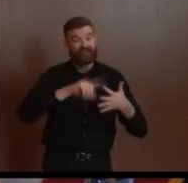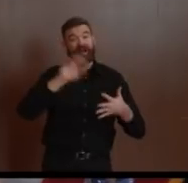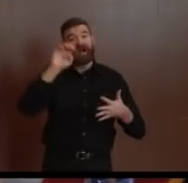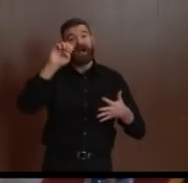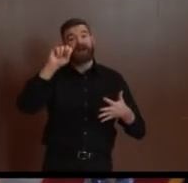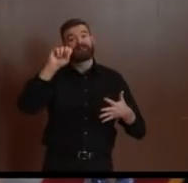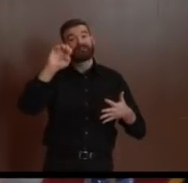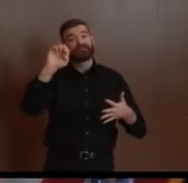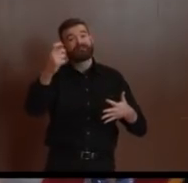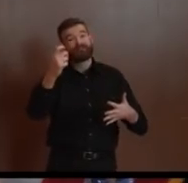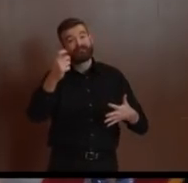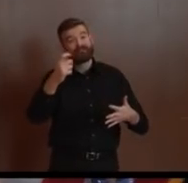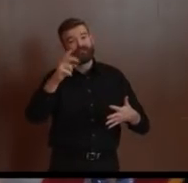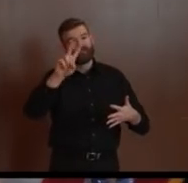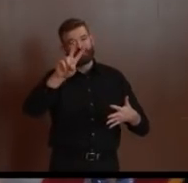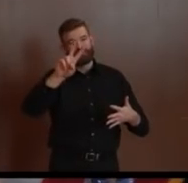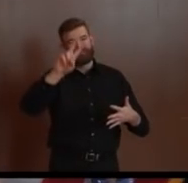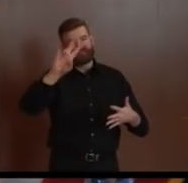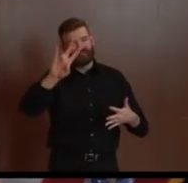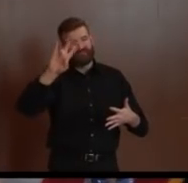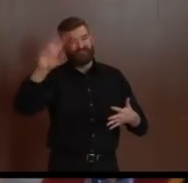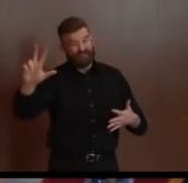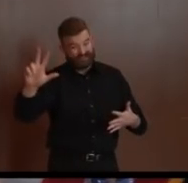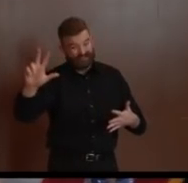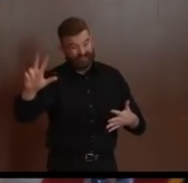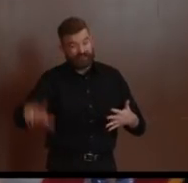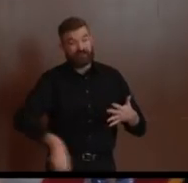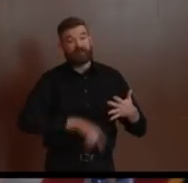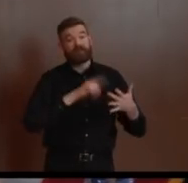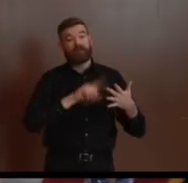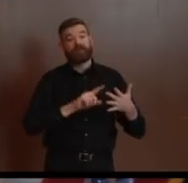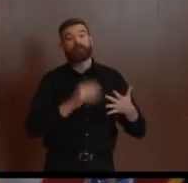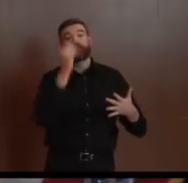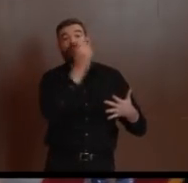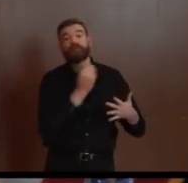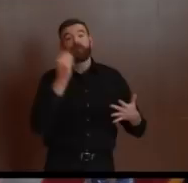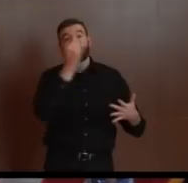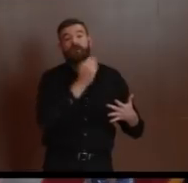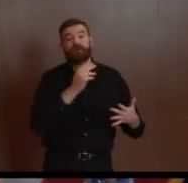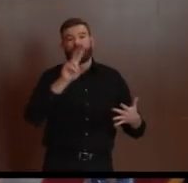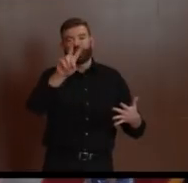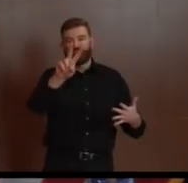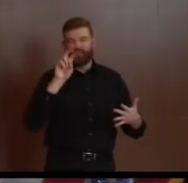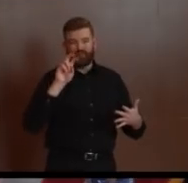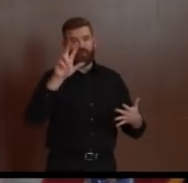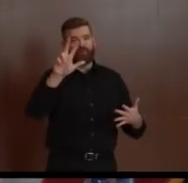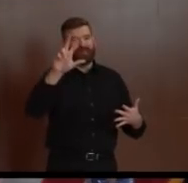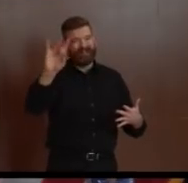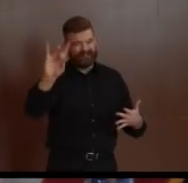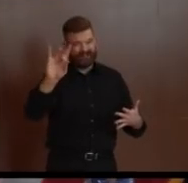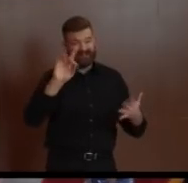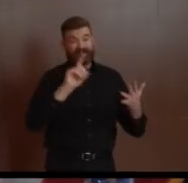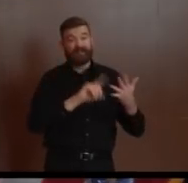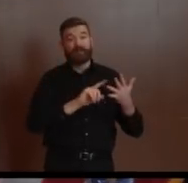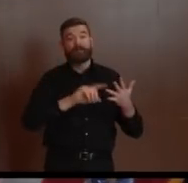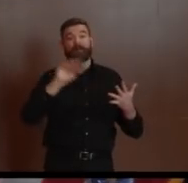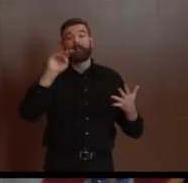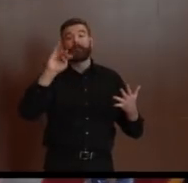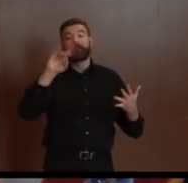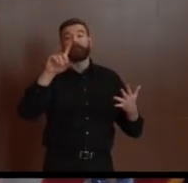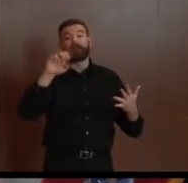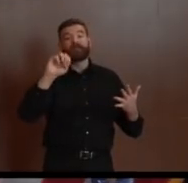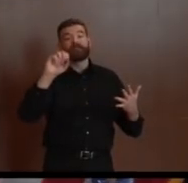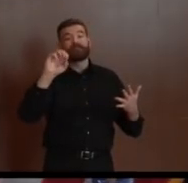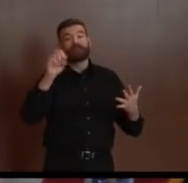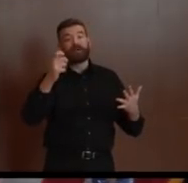Number three is now Monmouth with 238. Number four is Middlesex with 210. And five is Hudson with 190. I